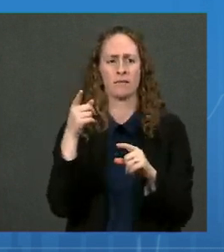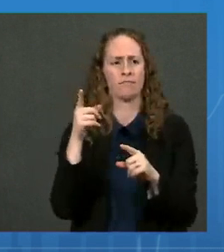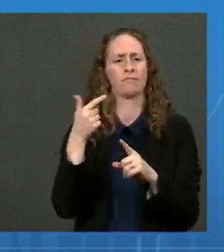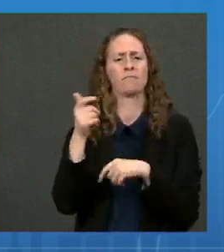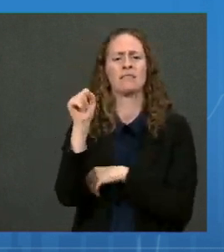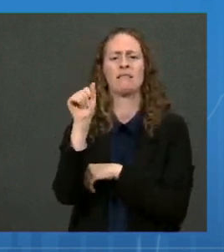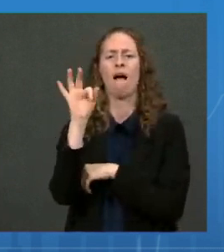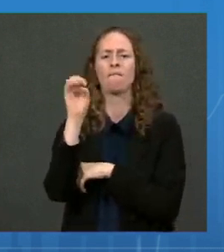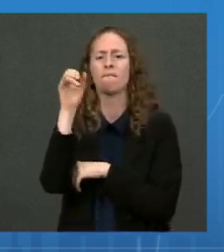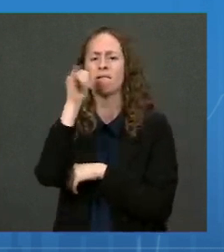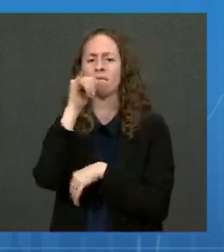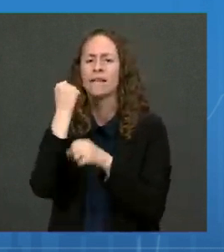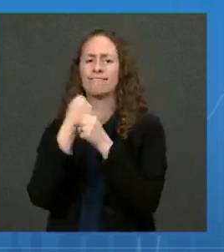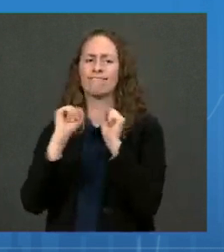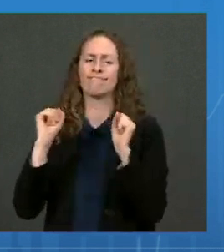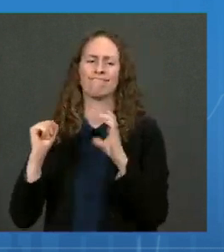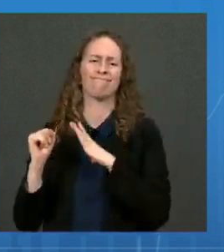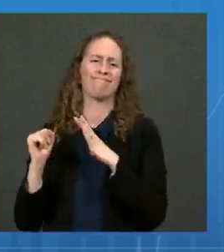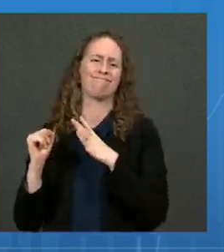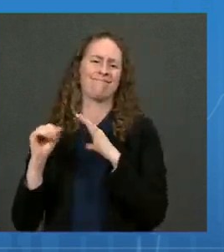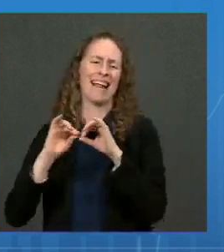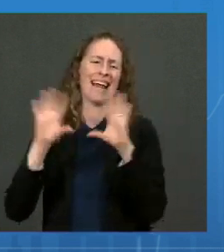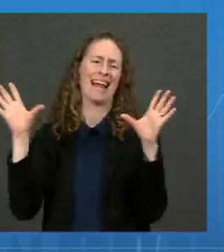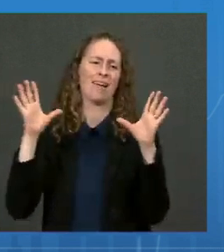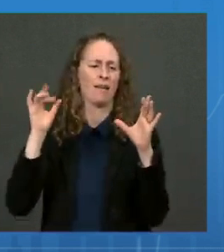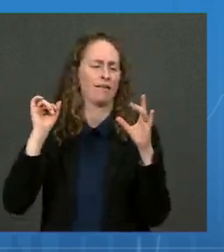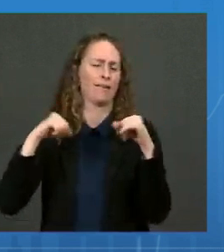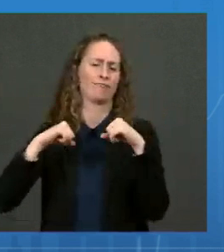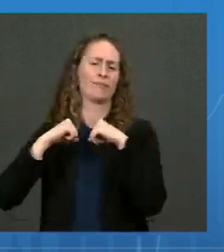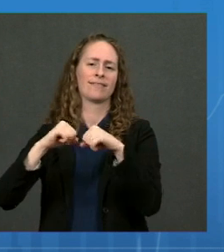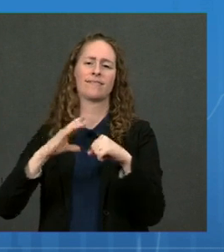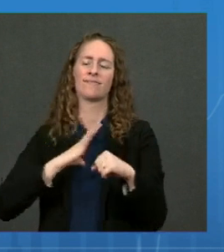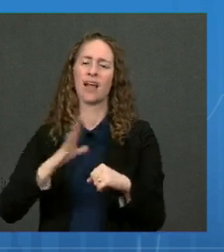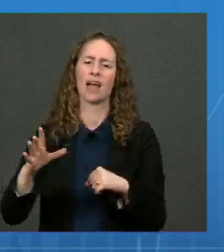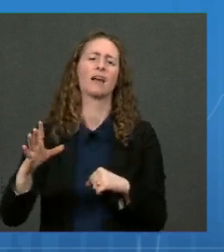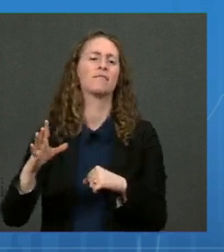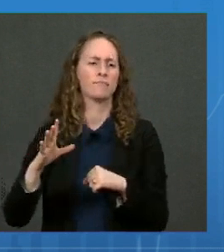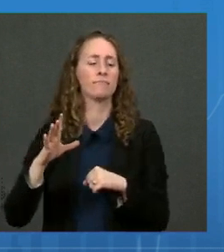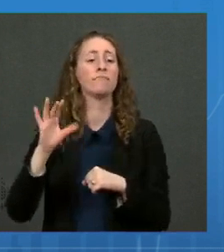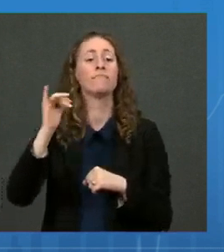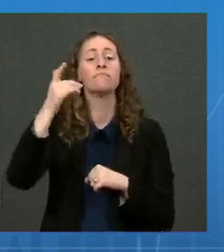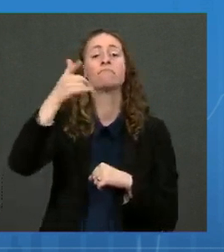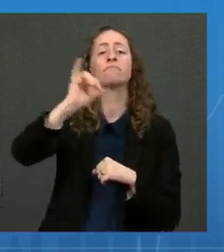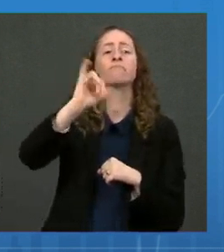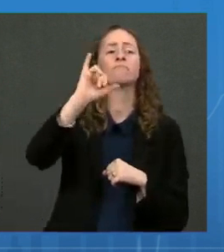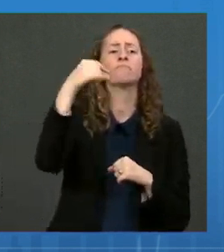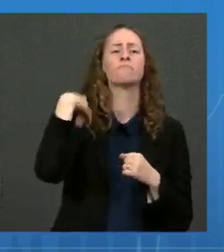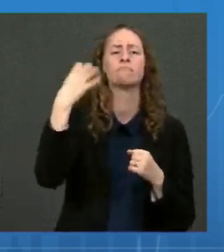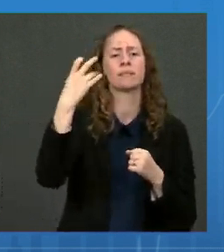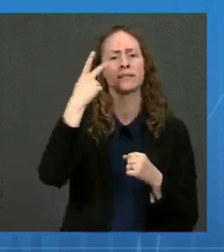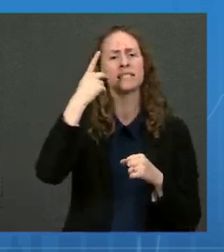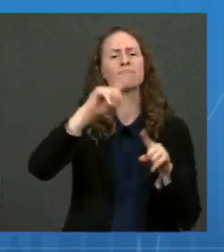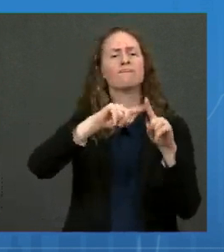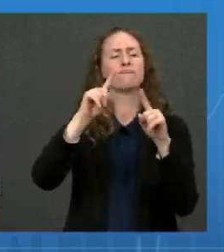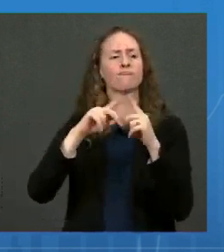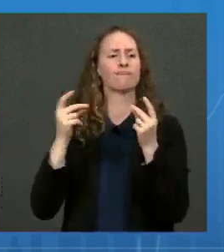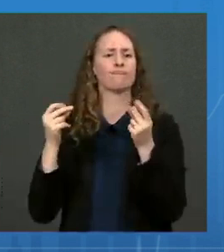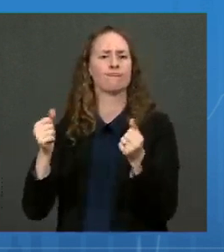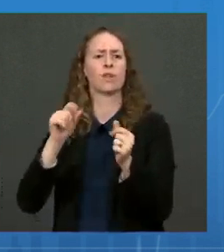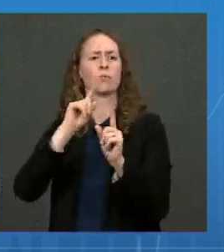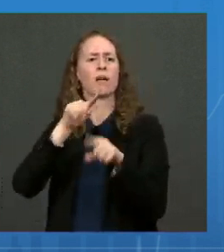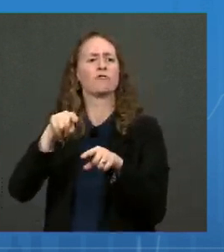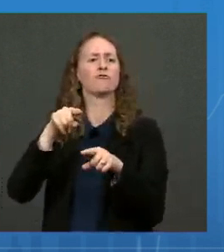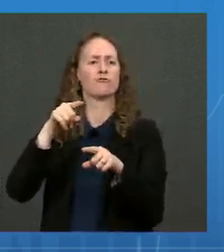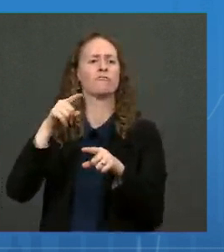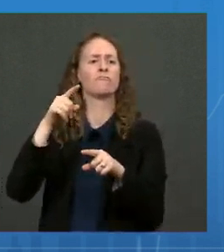clearly established. When you look at immediate reactogenicity, that's what the airlines are talking